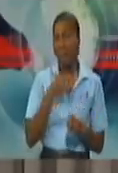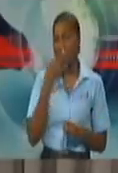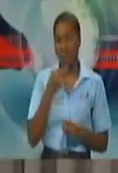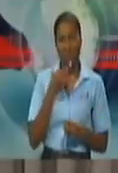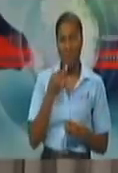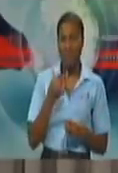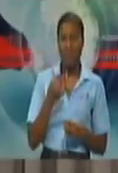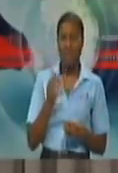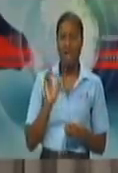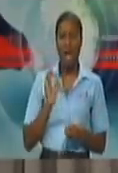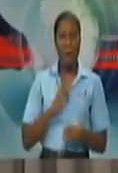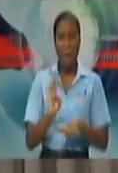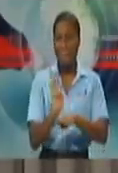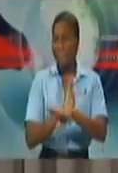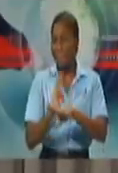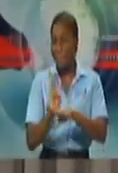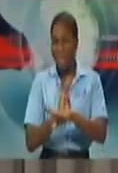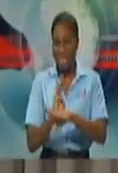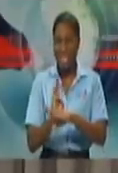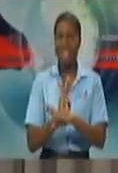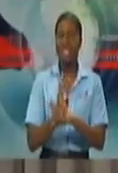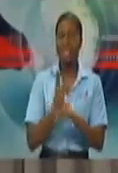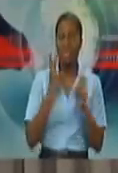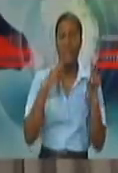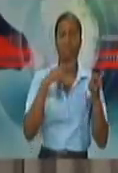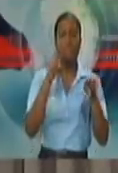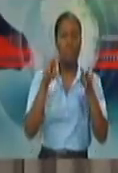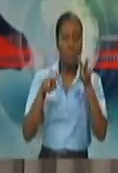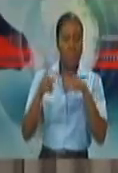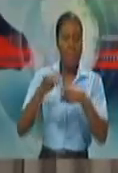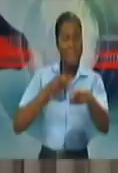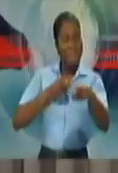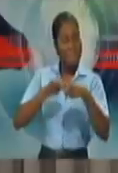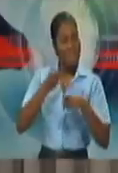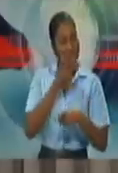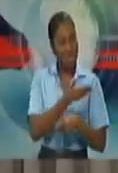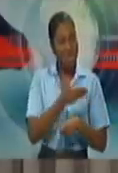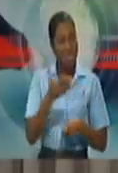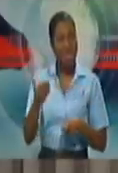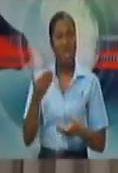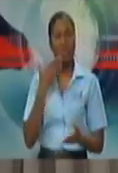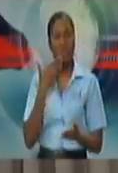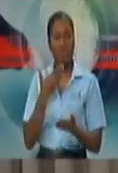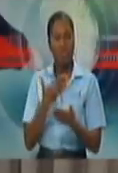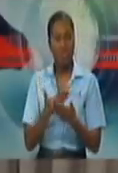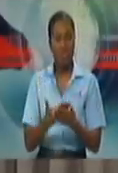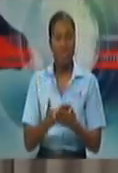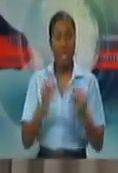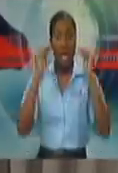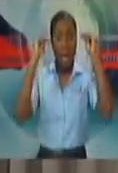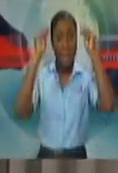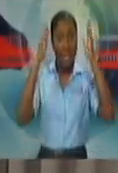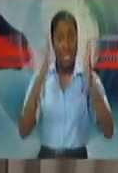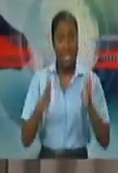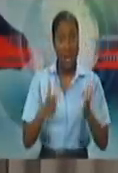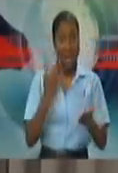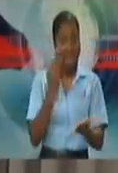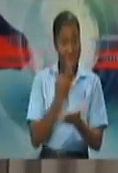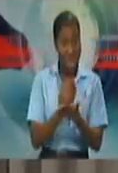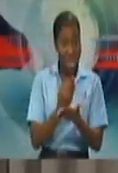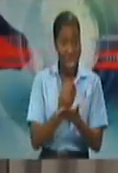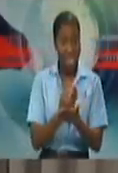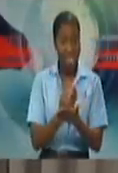been, you know, have had their eyes and hands on things. We've been having a good flow. Our Minister of Finance has gave a commitment